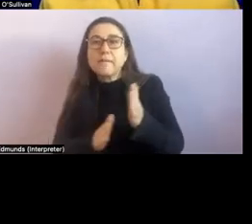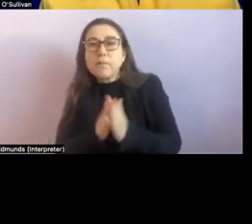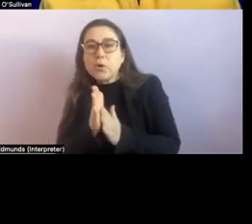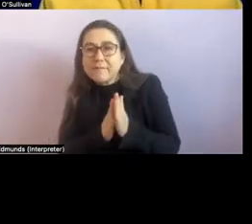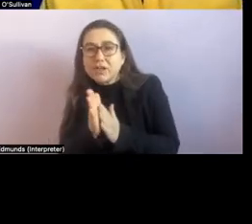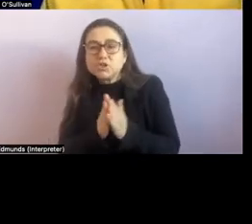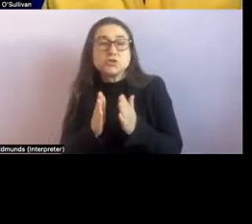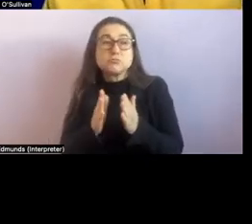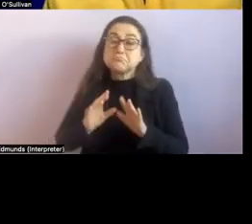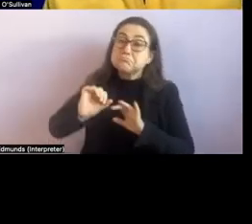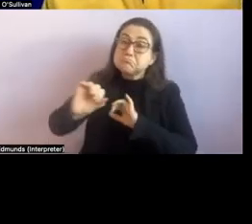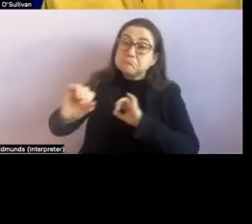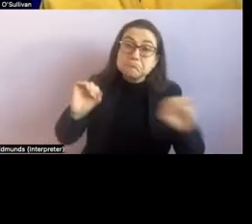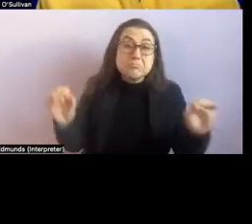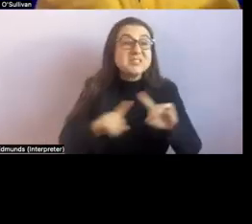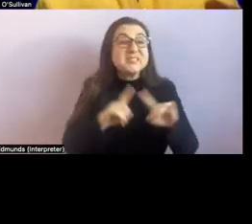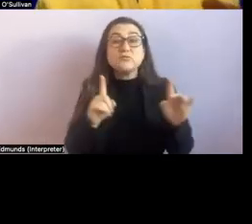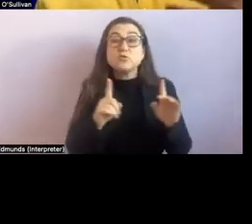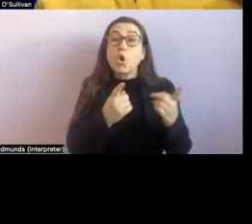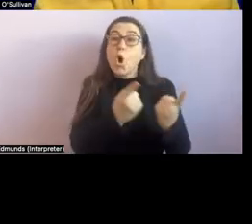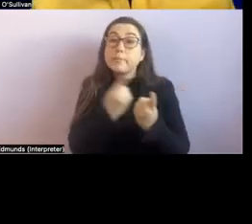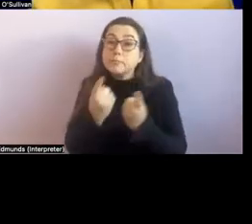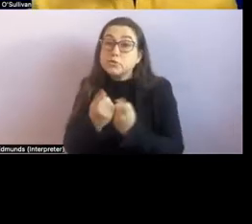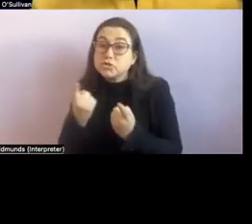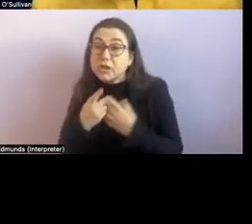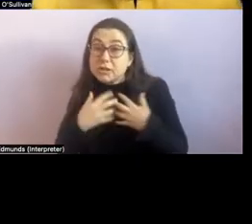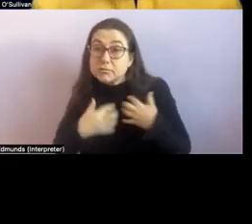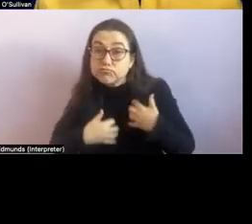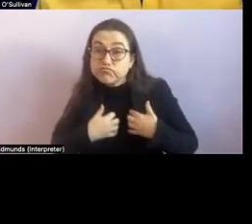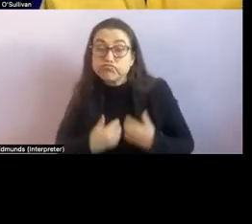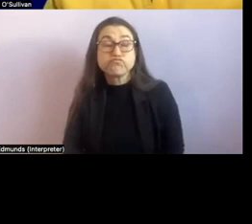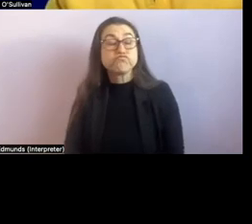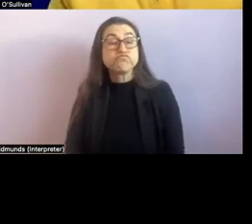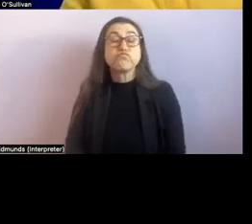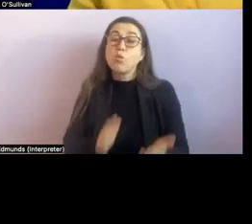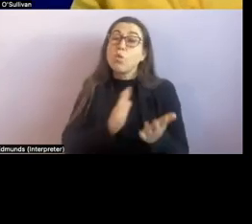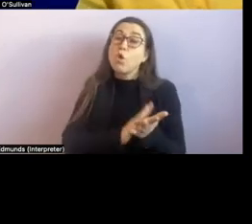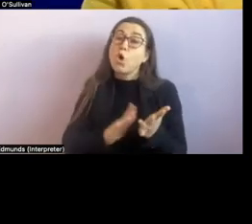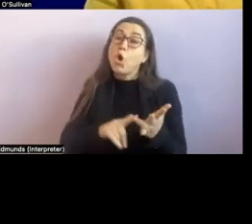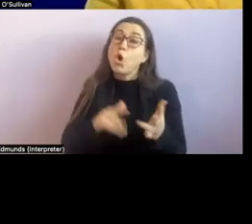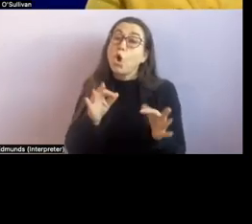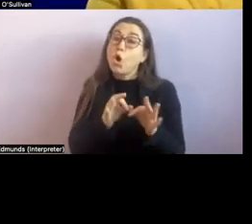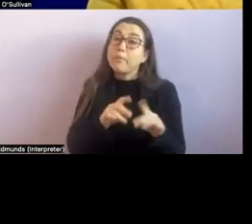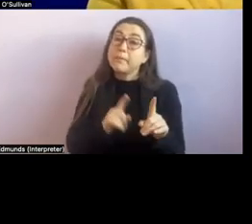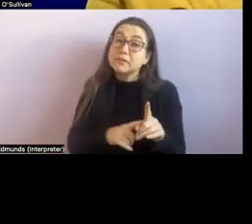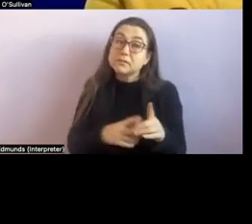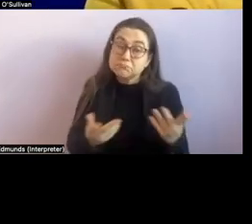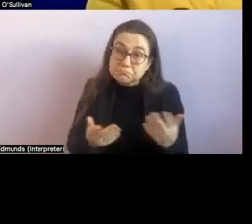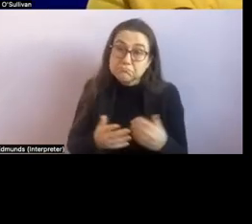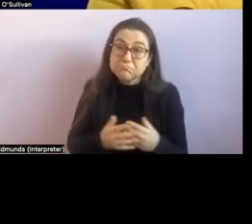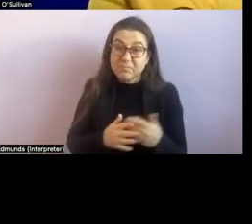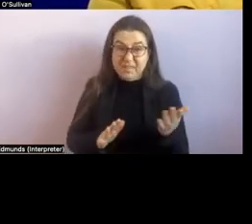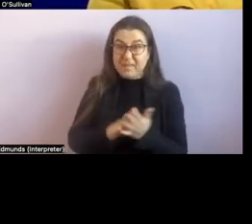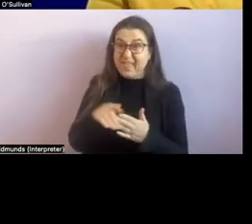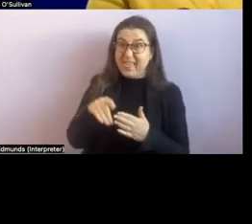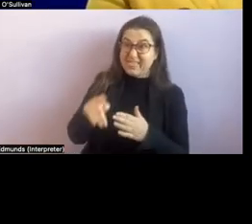objects um or hobbies that they have and using them as as a springboard for connection